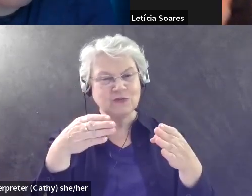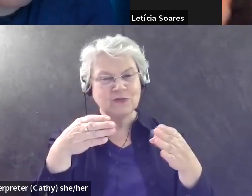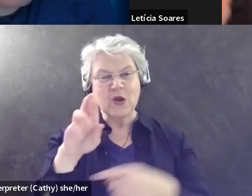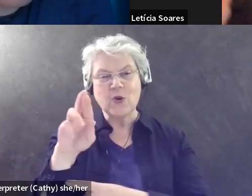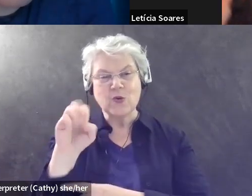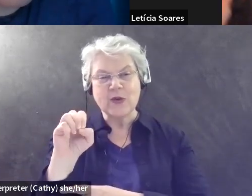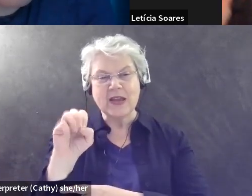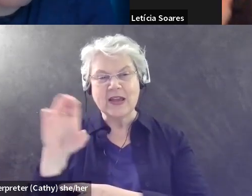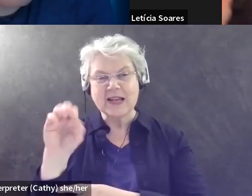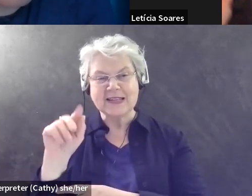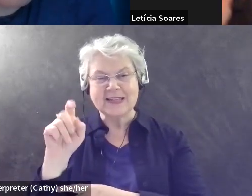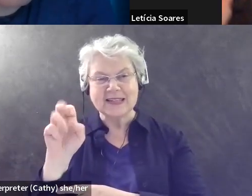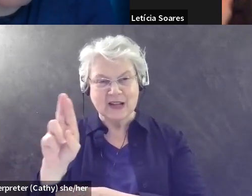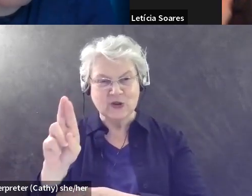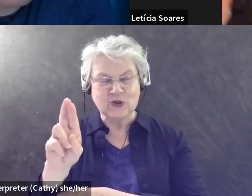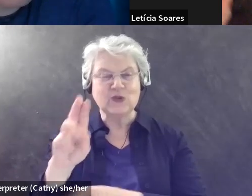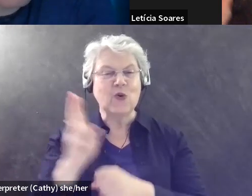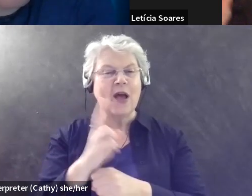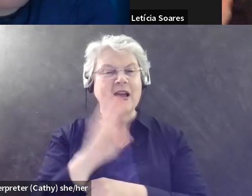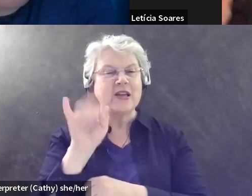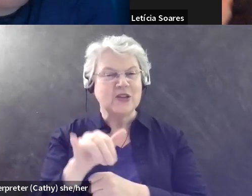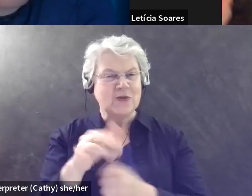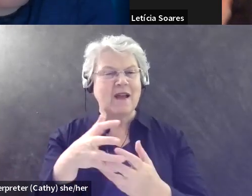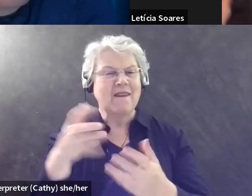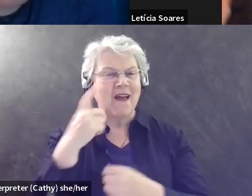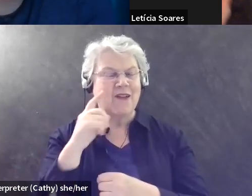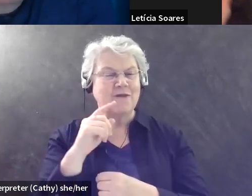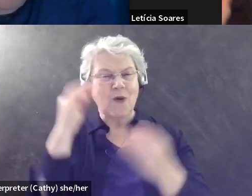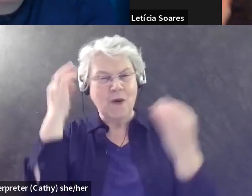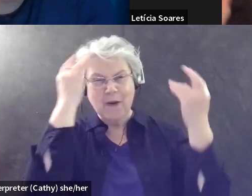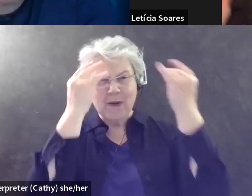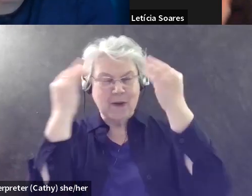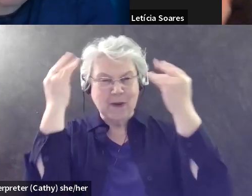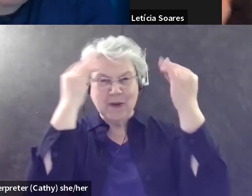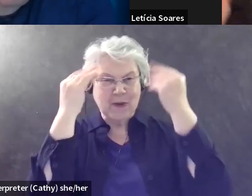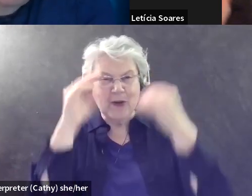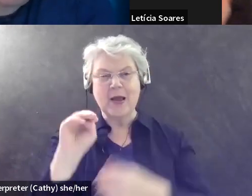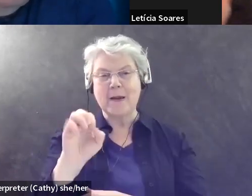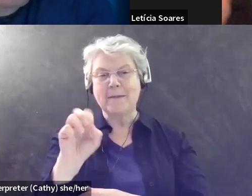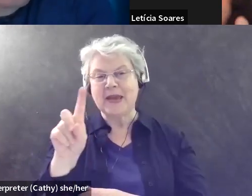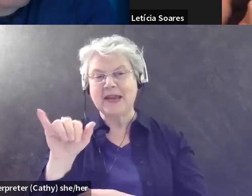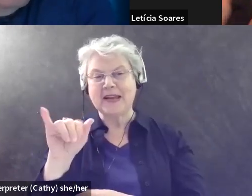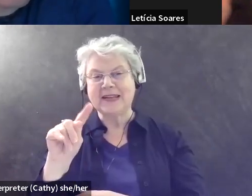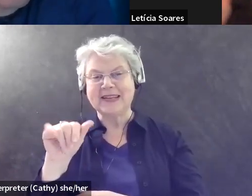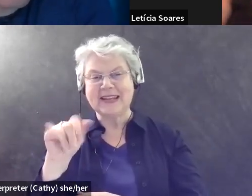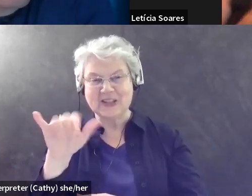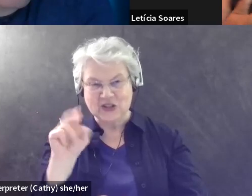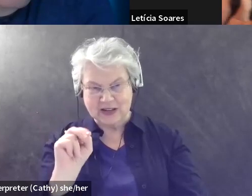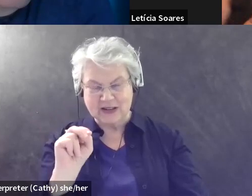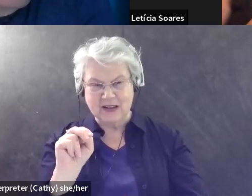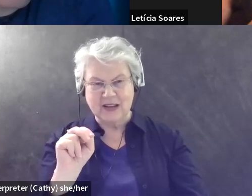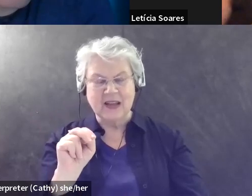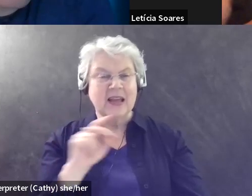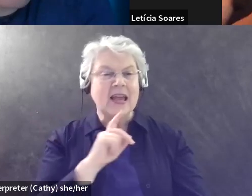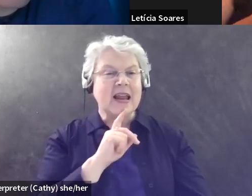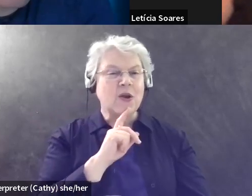a lot of, uh, as a tool for, you know, meditation. Um, and it, it really